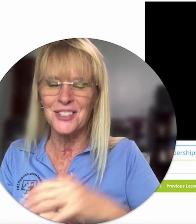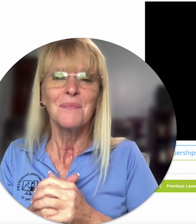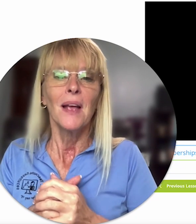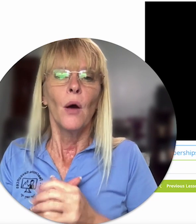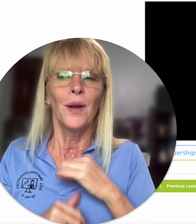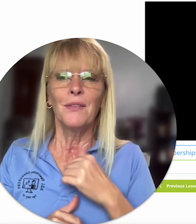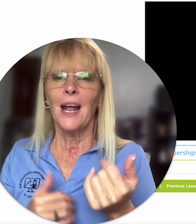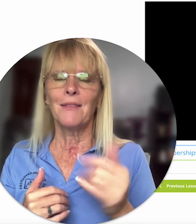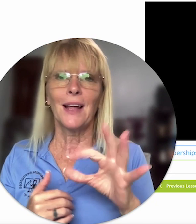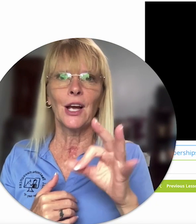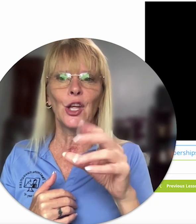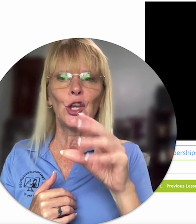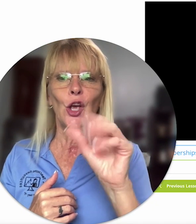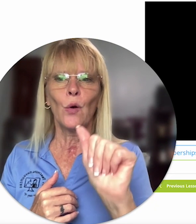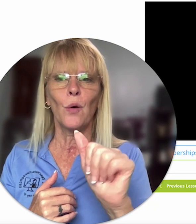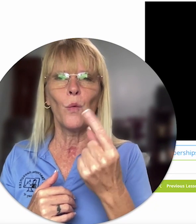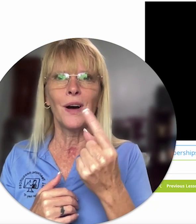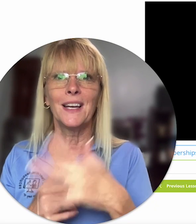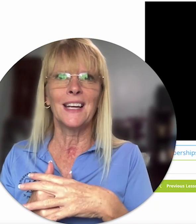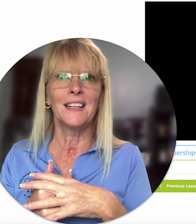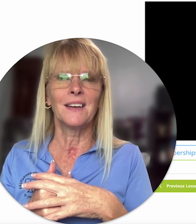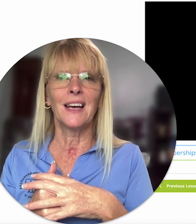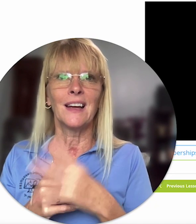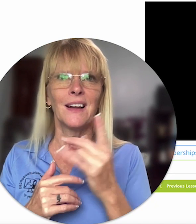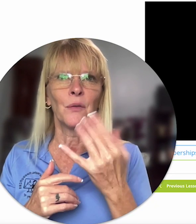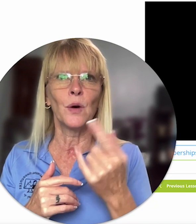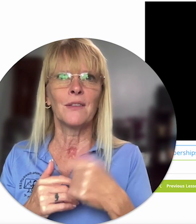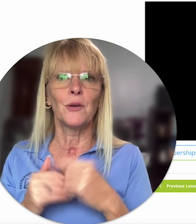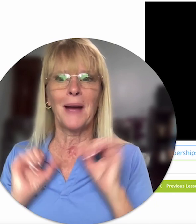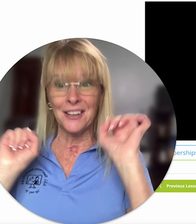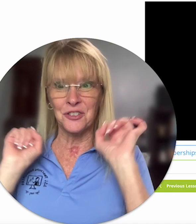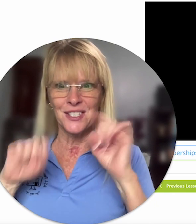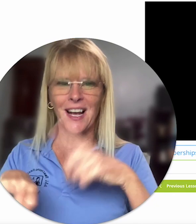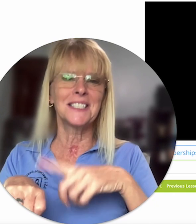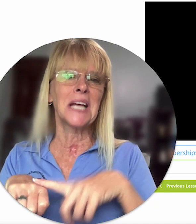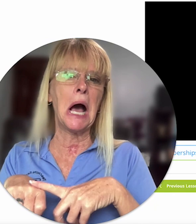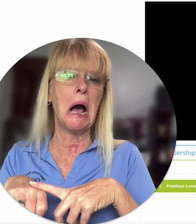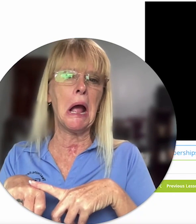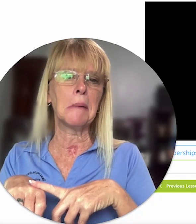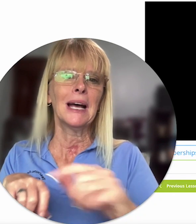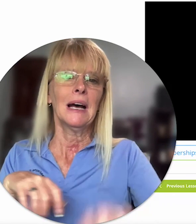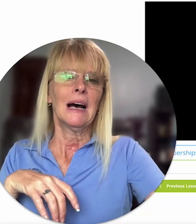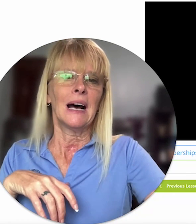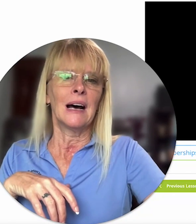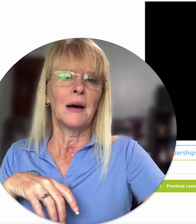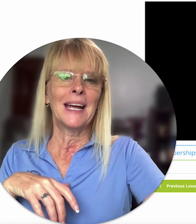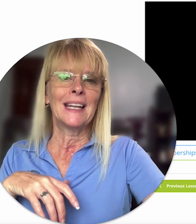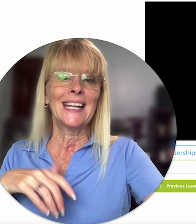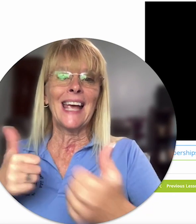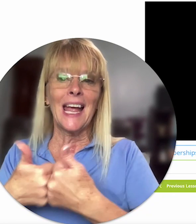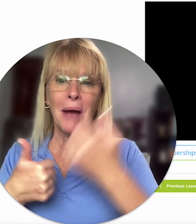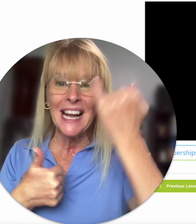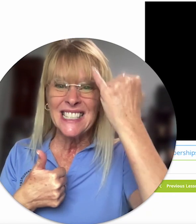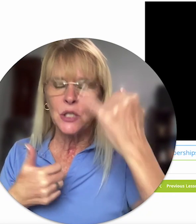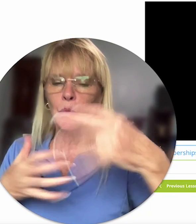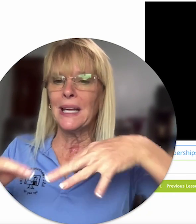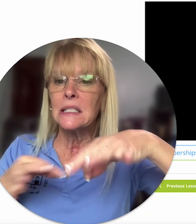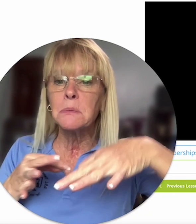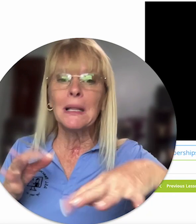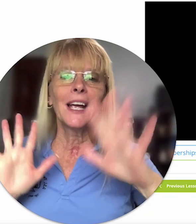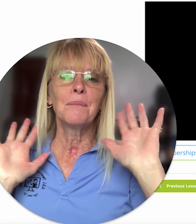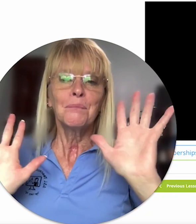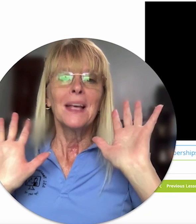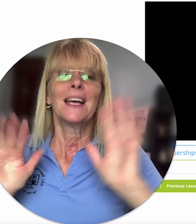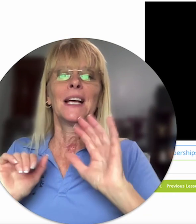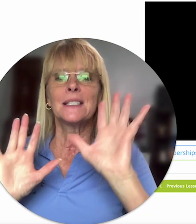videos we even have like a yoga one in and a one of them exercise time um and the game ideas we